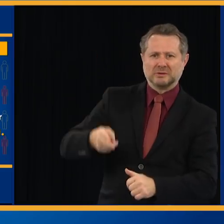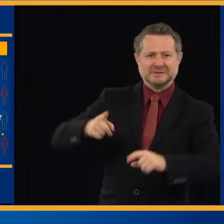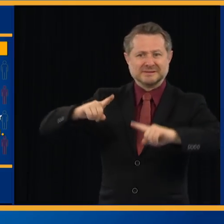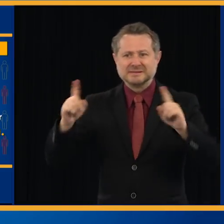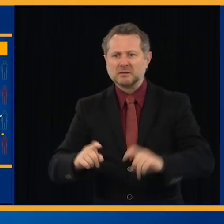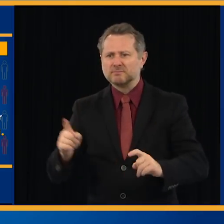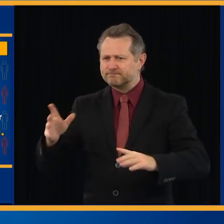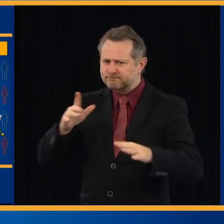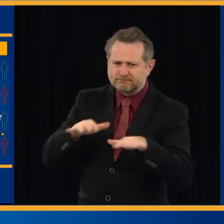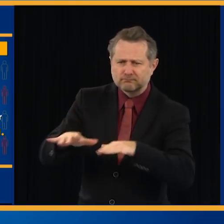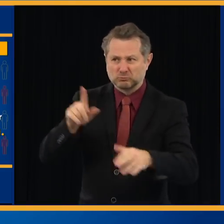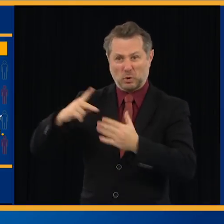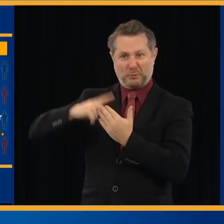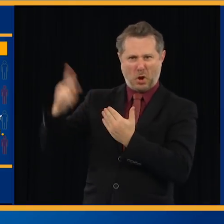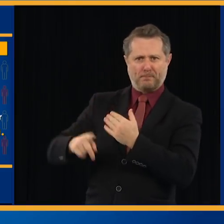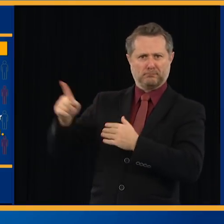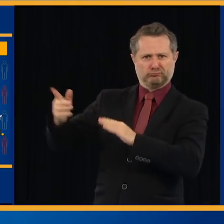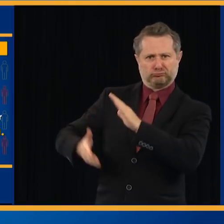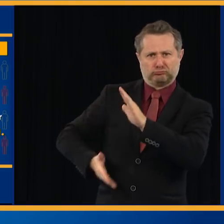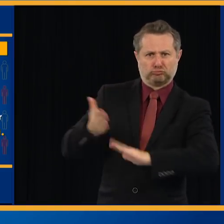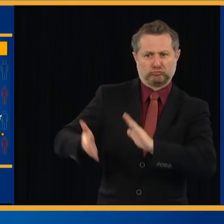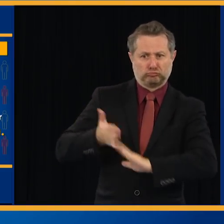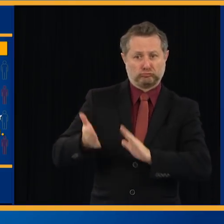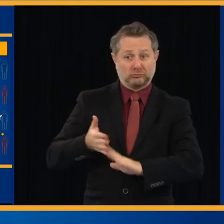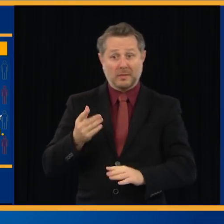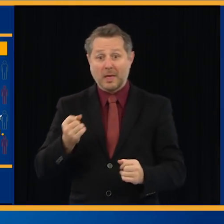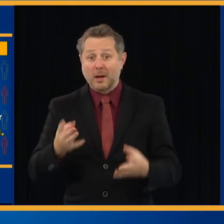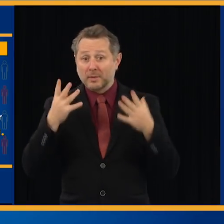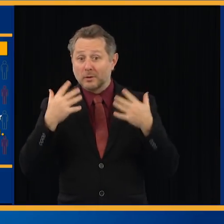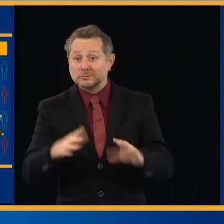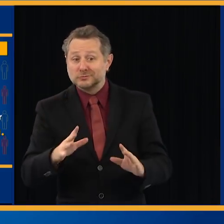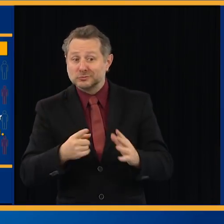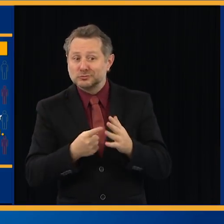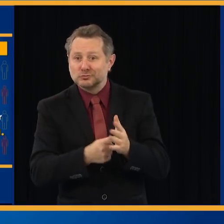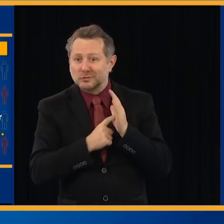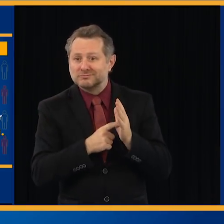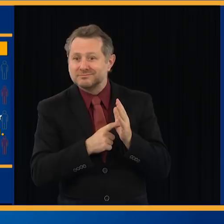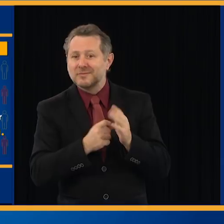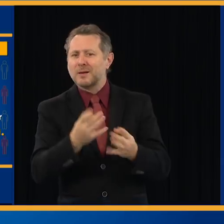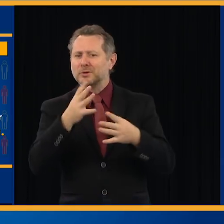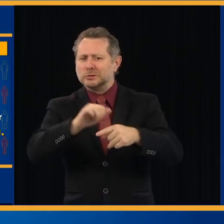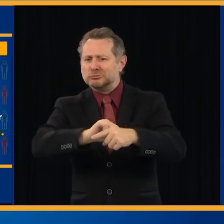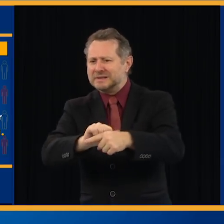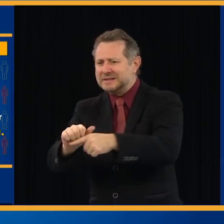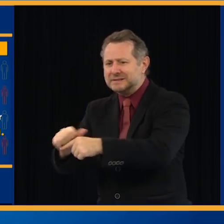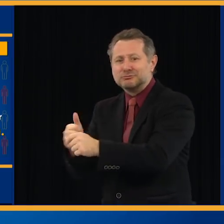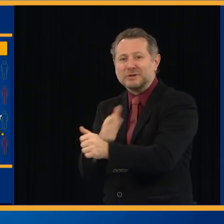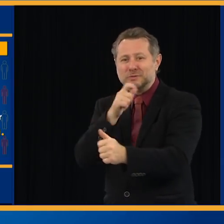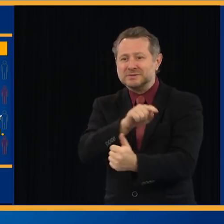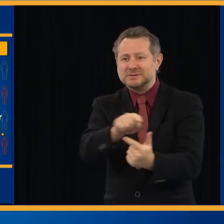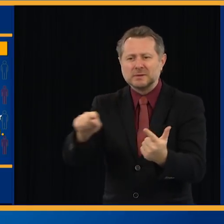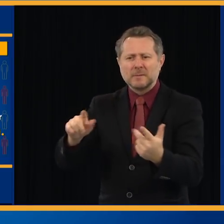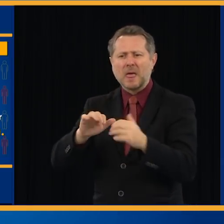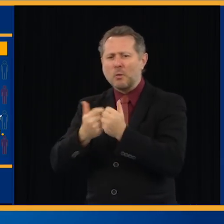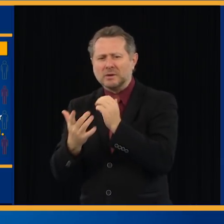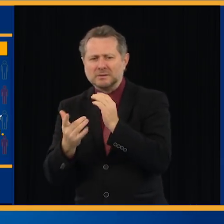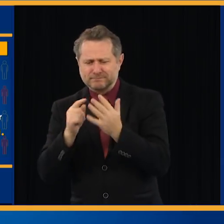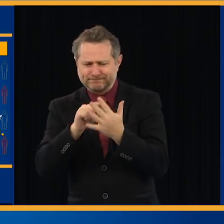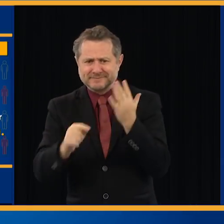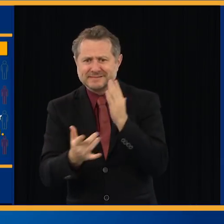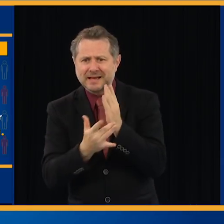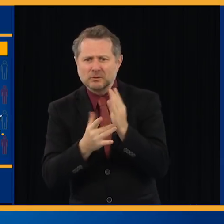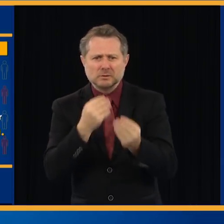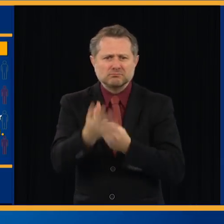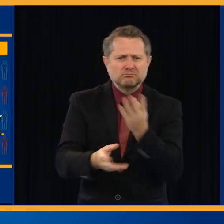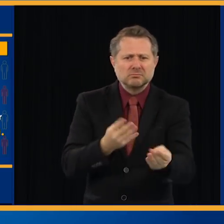people, how to train them, what technology, how do we do this. And it's of a scale,